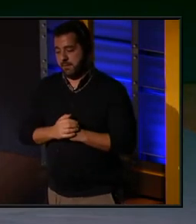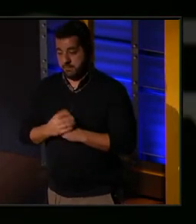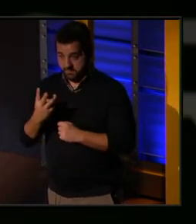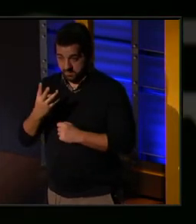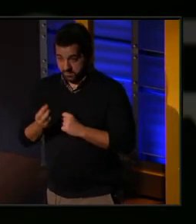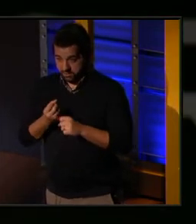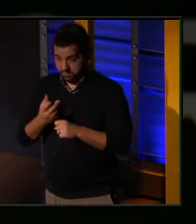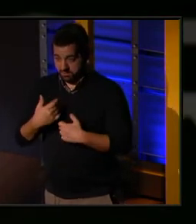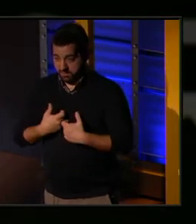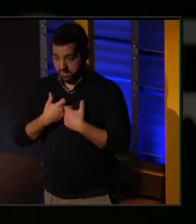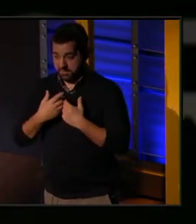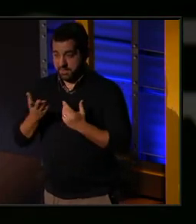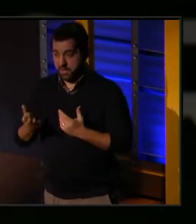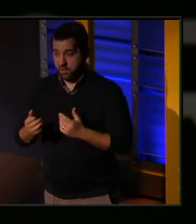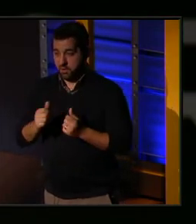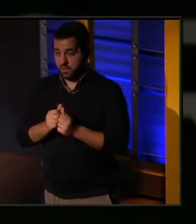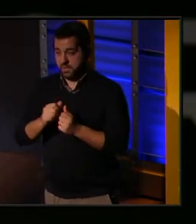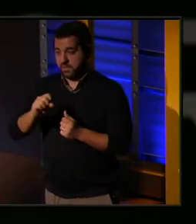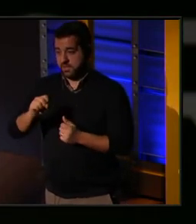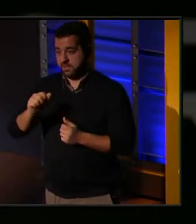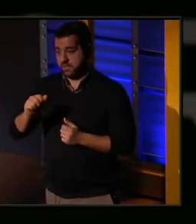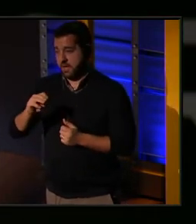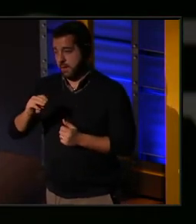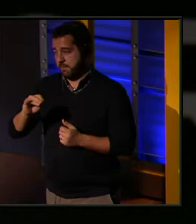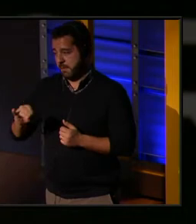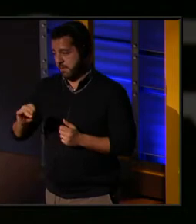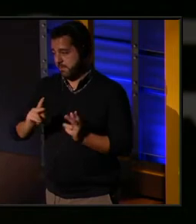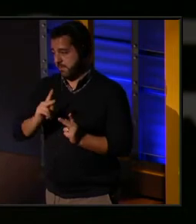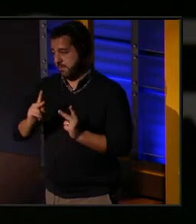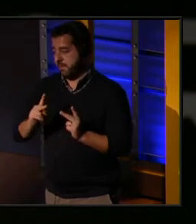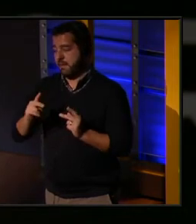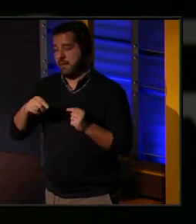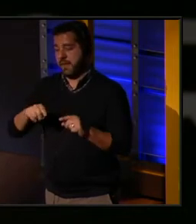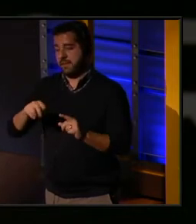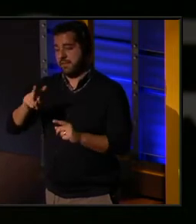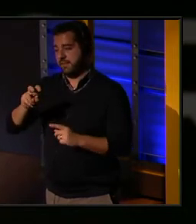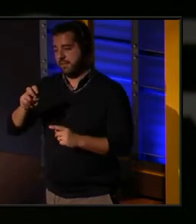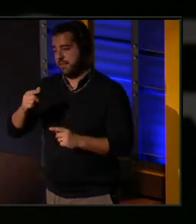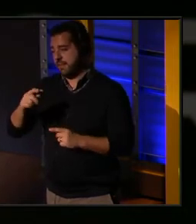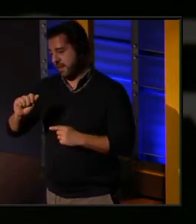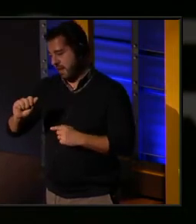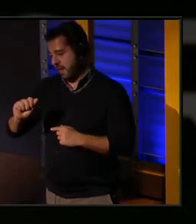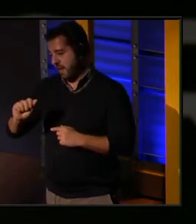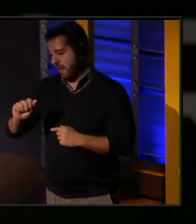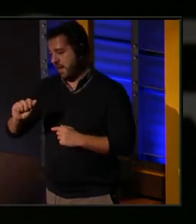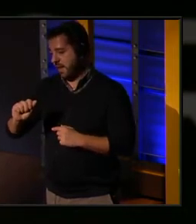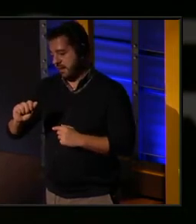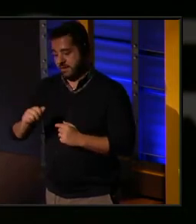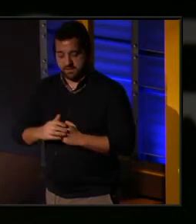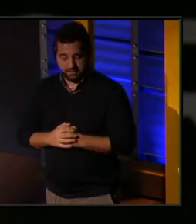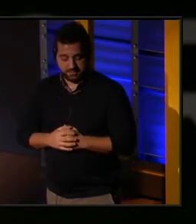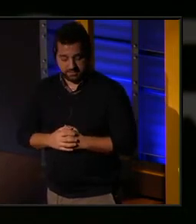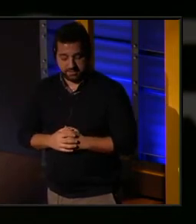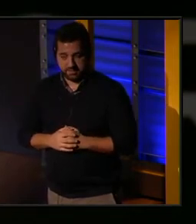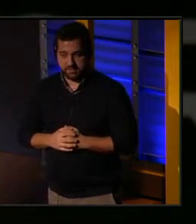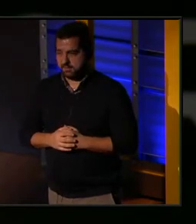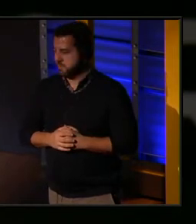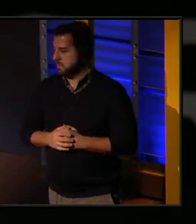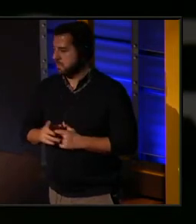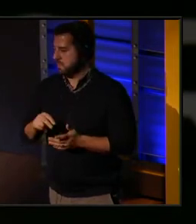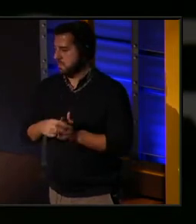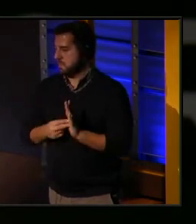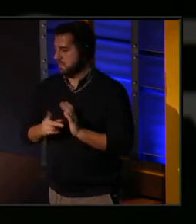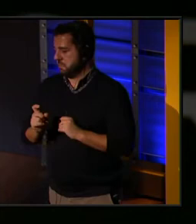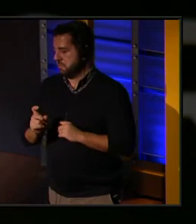years, you lived with the Sami people as a viga, is that right? biga. Biga. Mm-hmm. Tell us what that